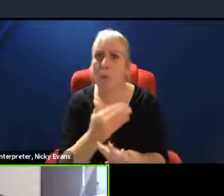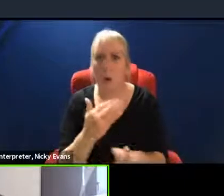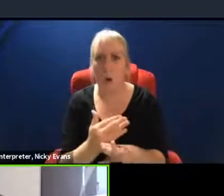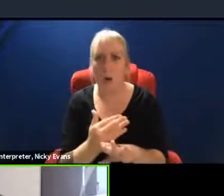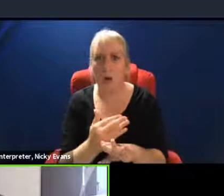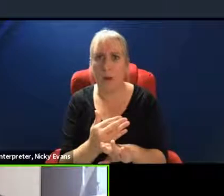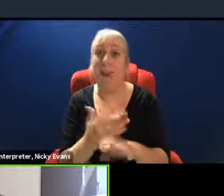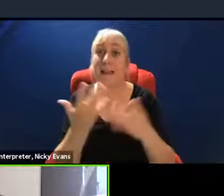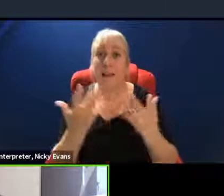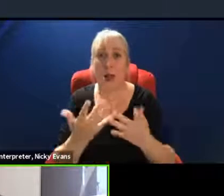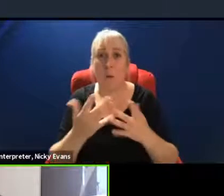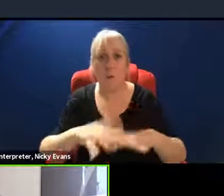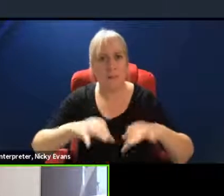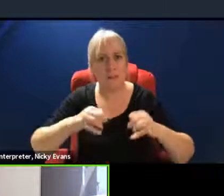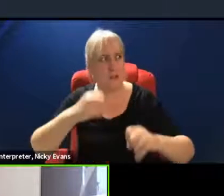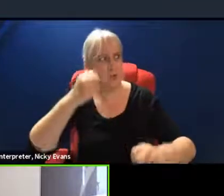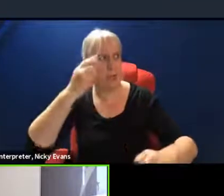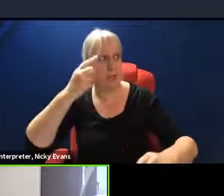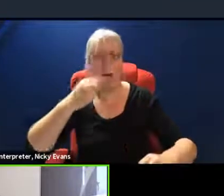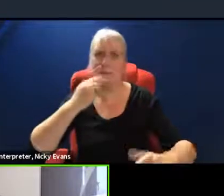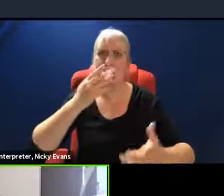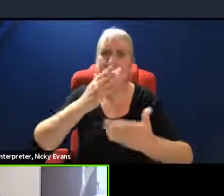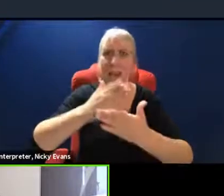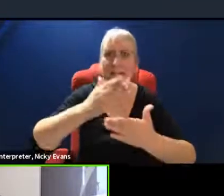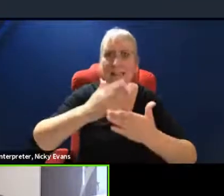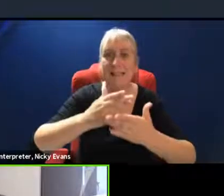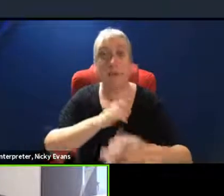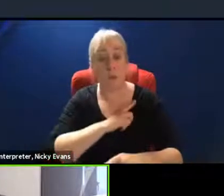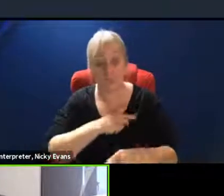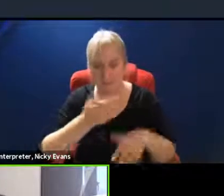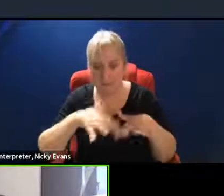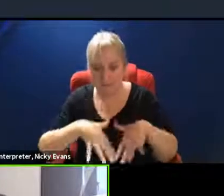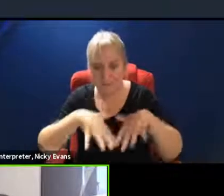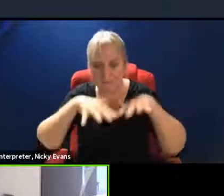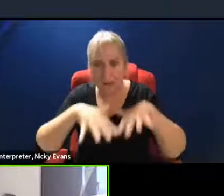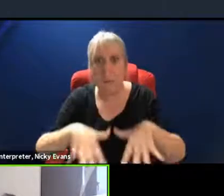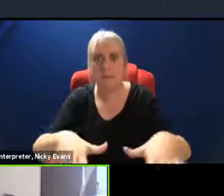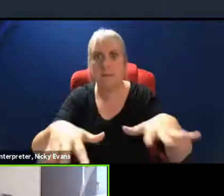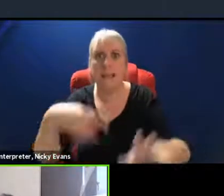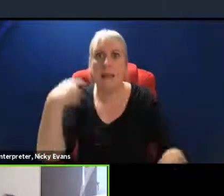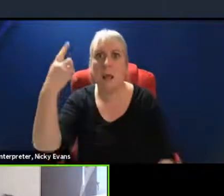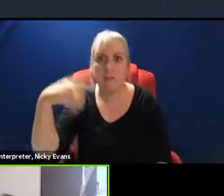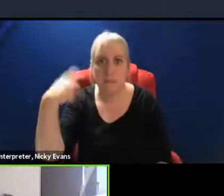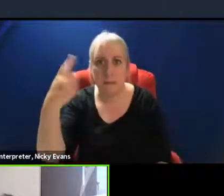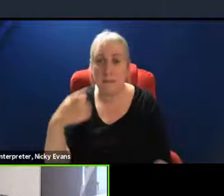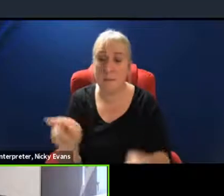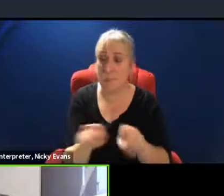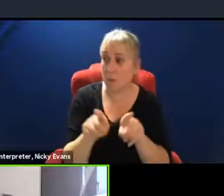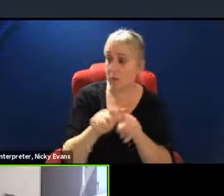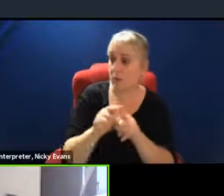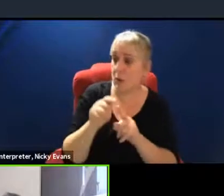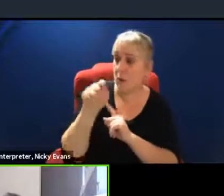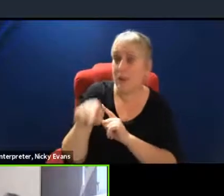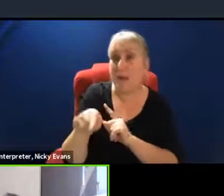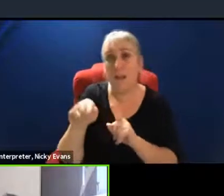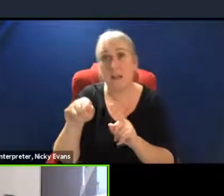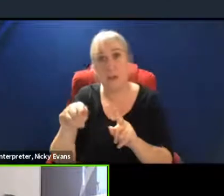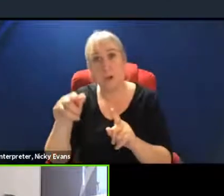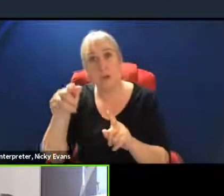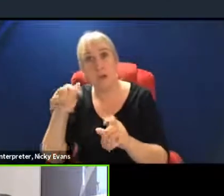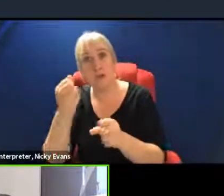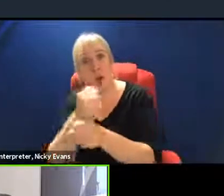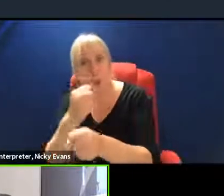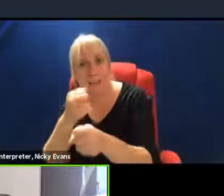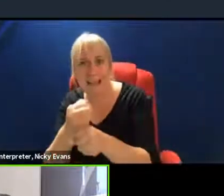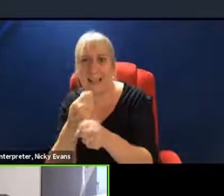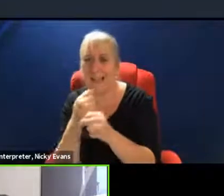a changing climate looks like from floods in London to seeing just across the channel in Germany. Those devastating floods and